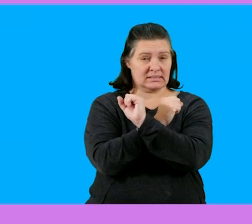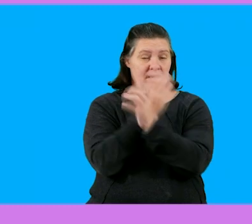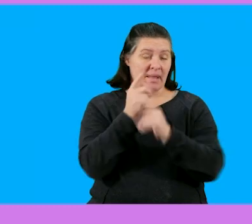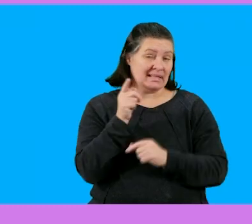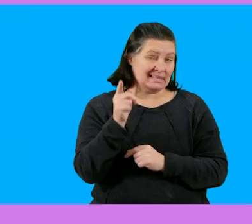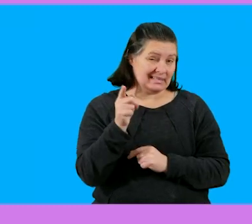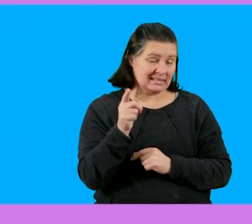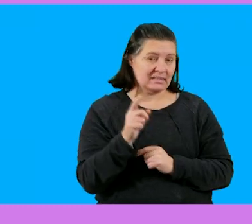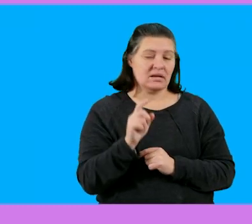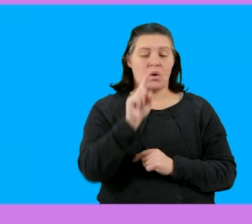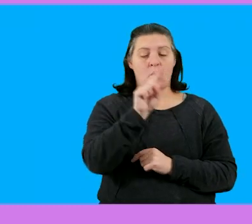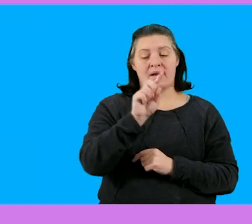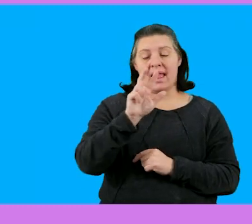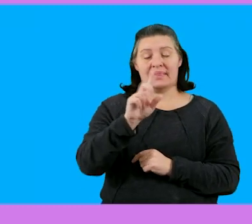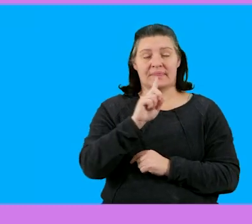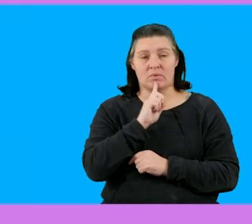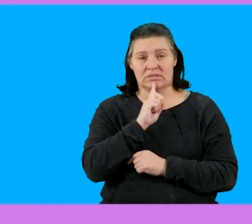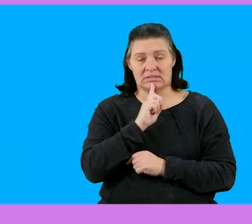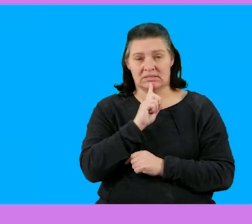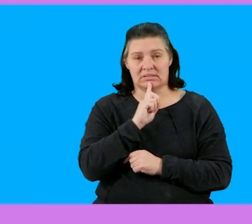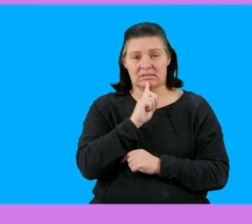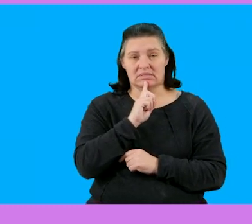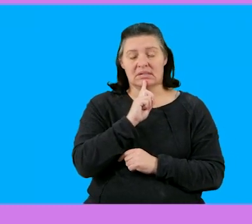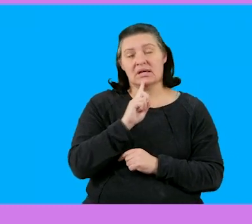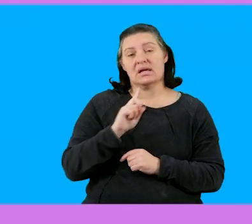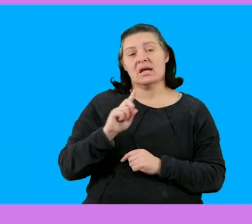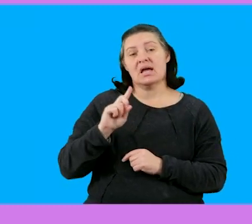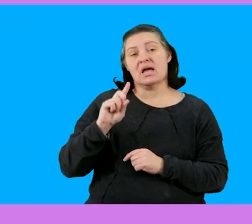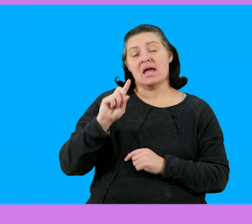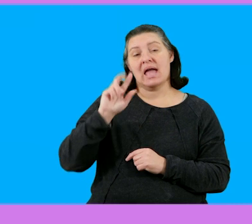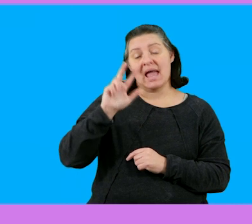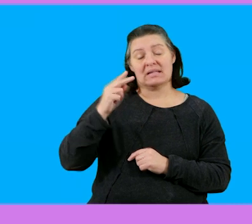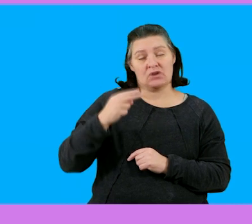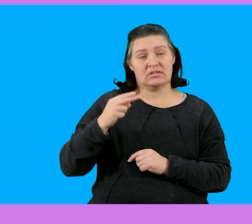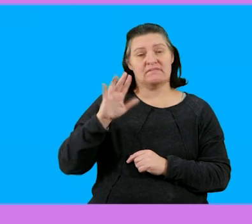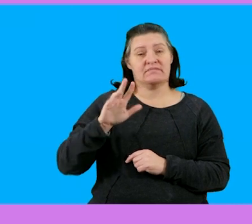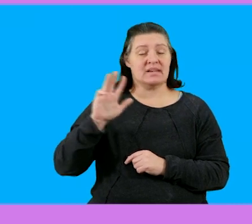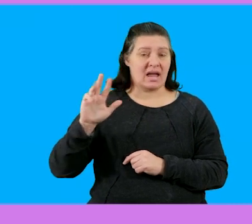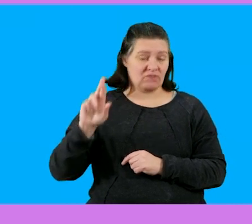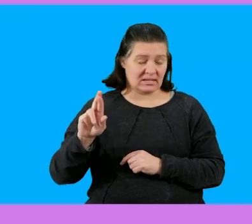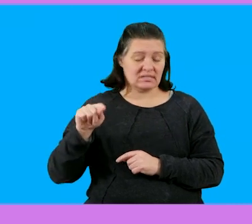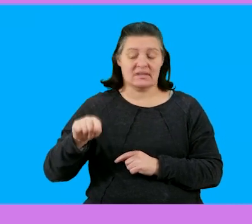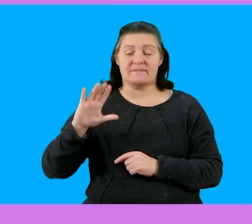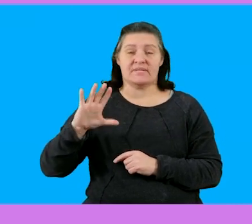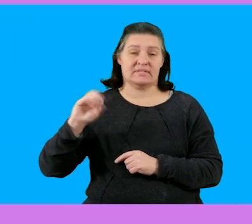look at the balance here 18,859 rent and 50 cents